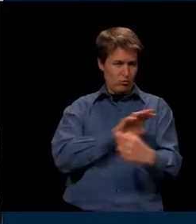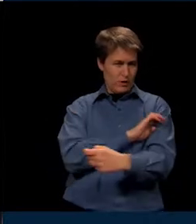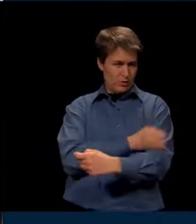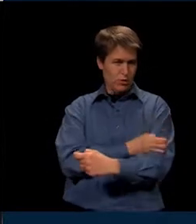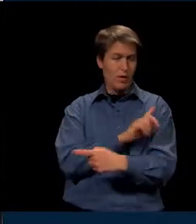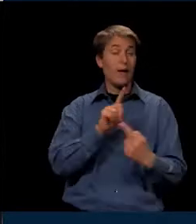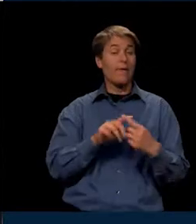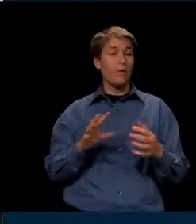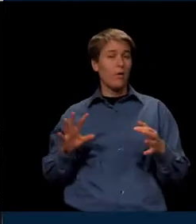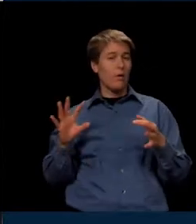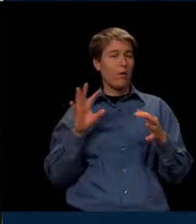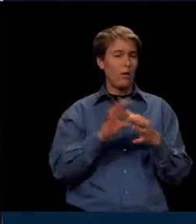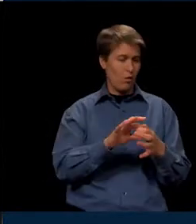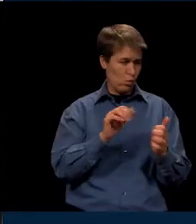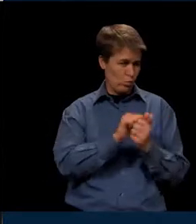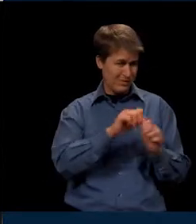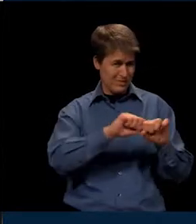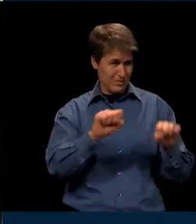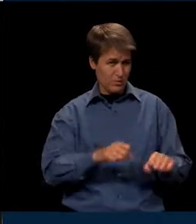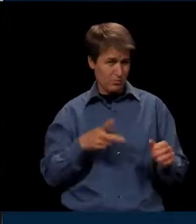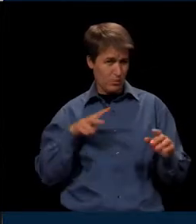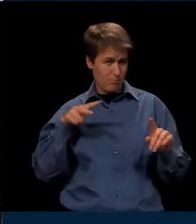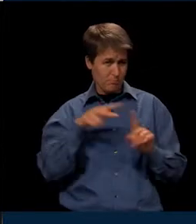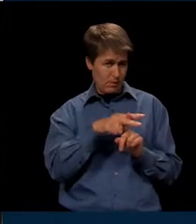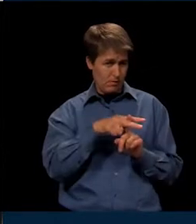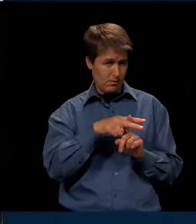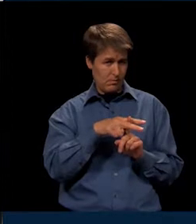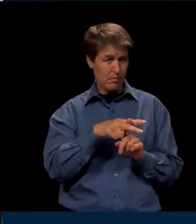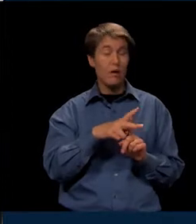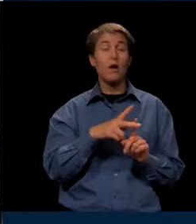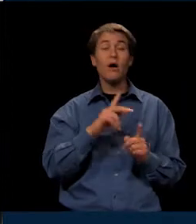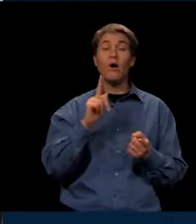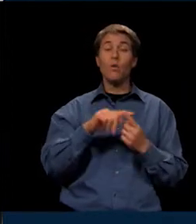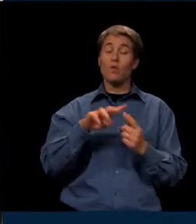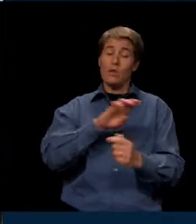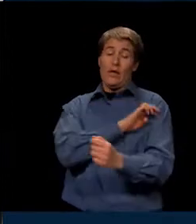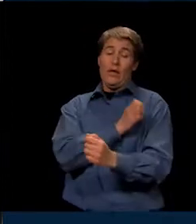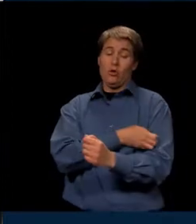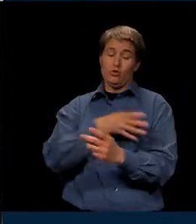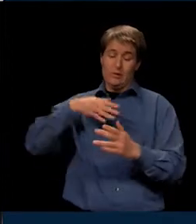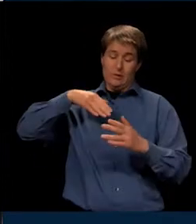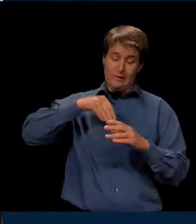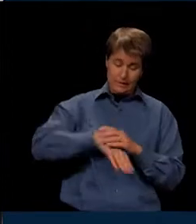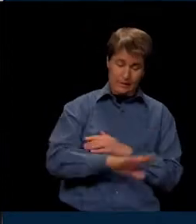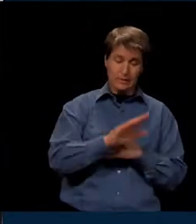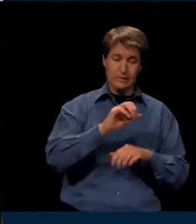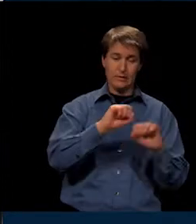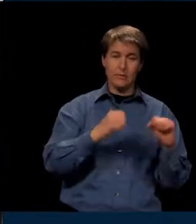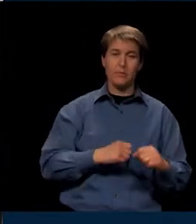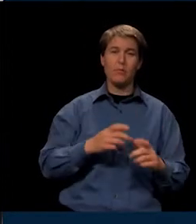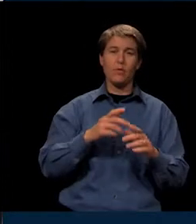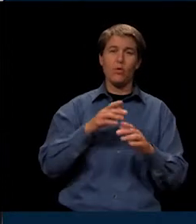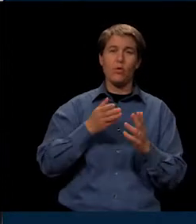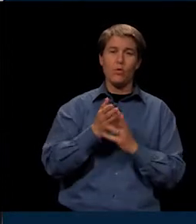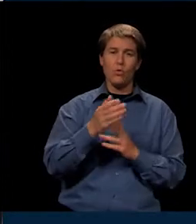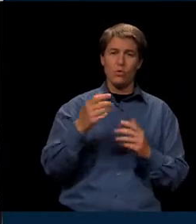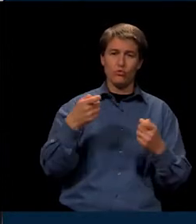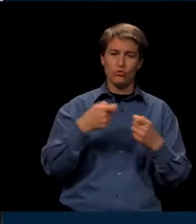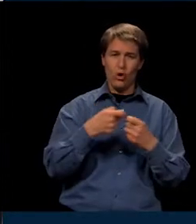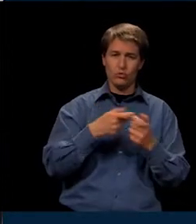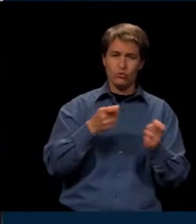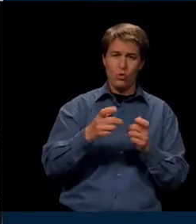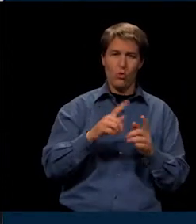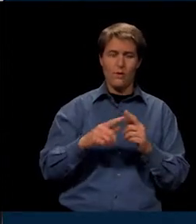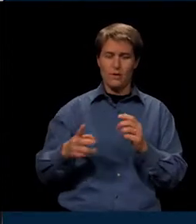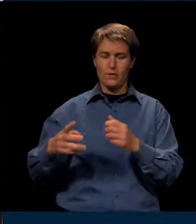interface the panels with the system through this plug and this outlet right here. Once the energy comes into the system, it runs through the charge controller. And then it runs out to the battery to be